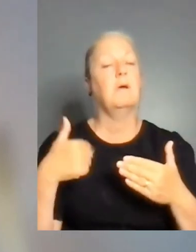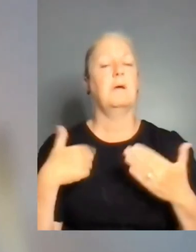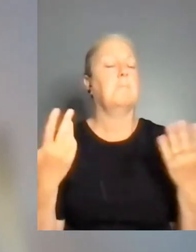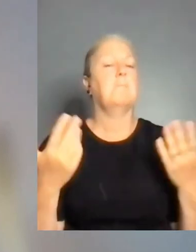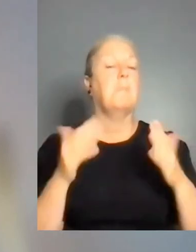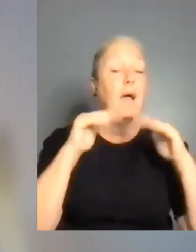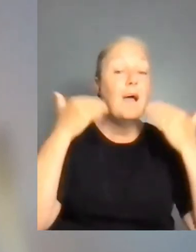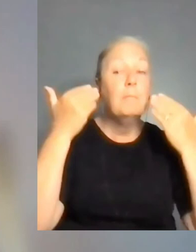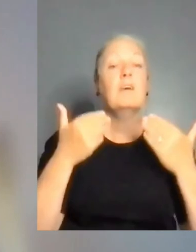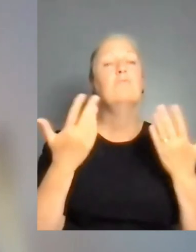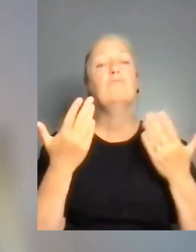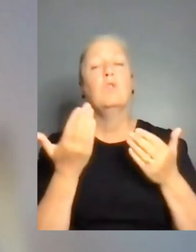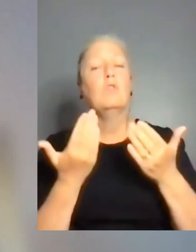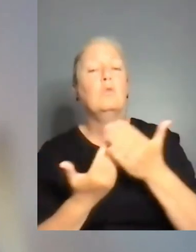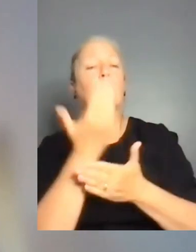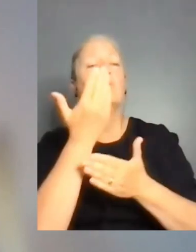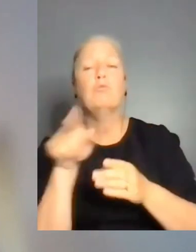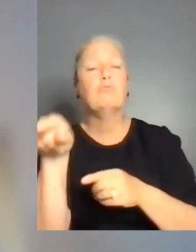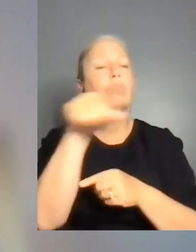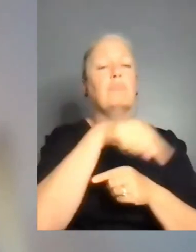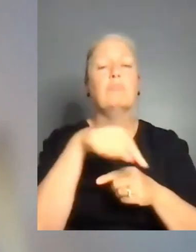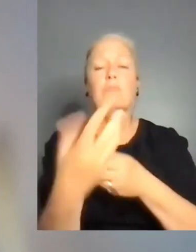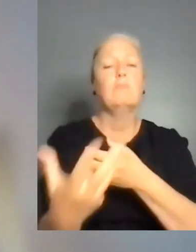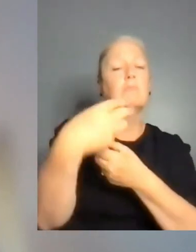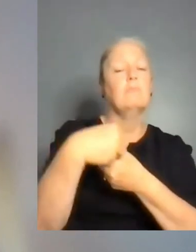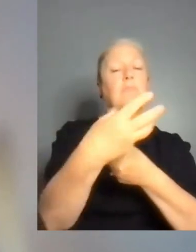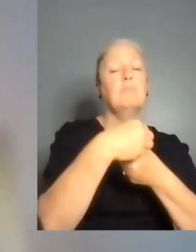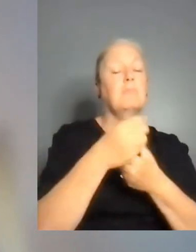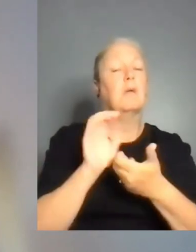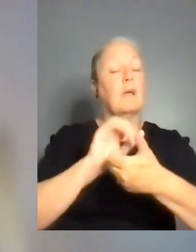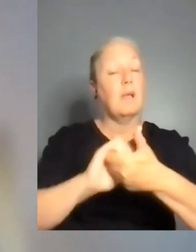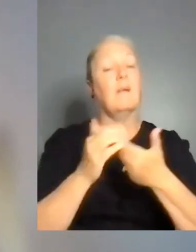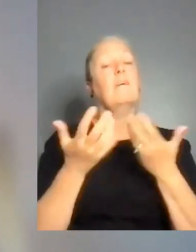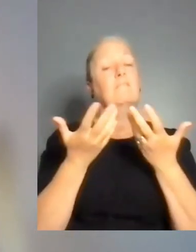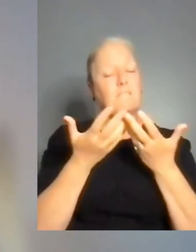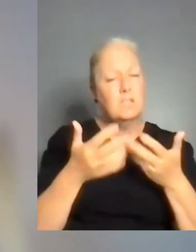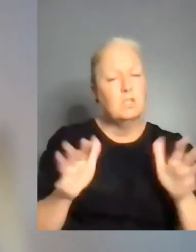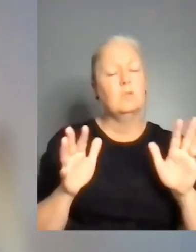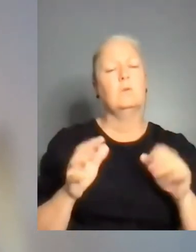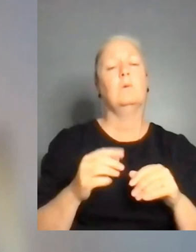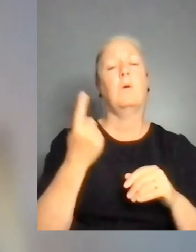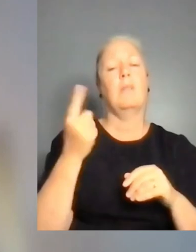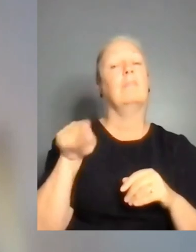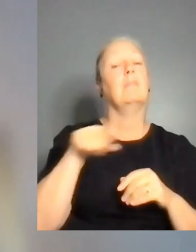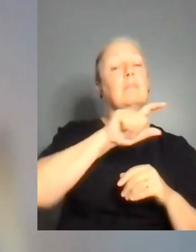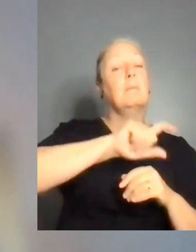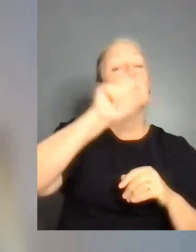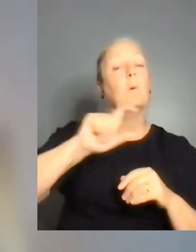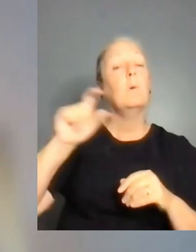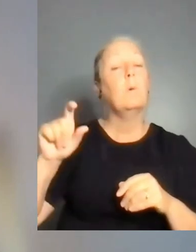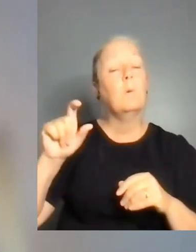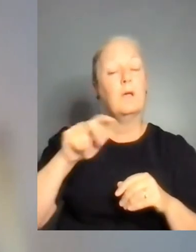new countries. I have already started collaboration with the Karuna Foundation in Nepal, so they will also come soon.